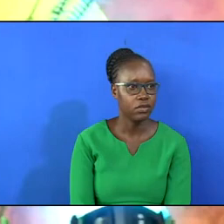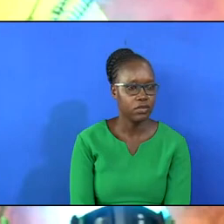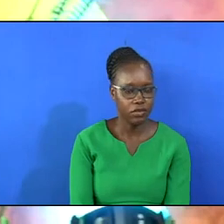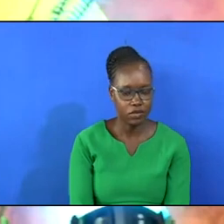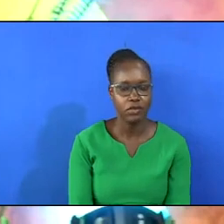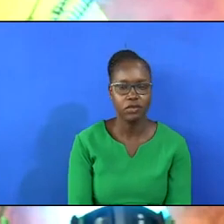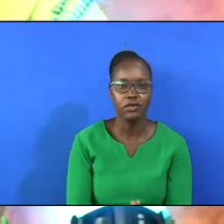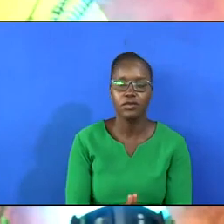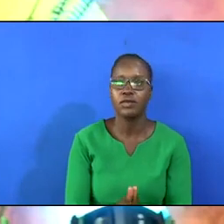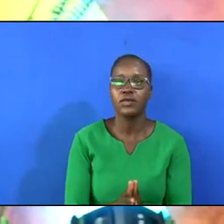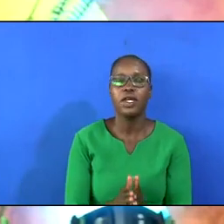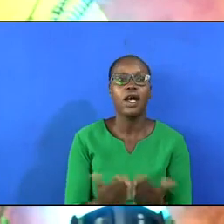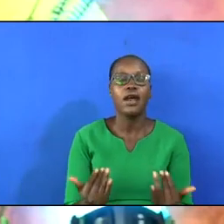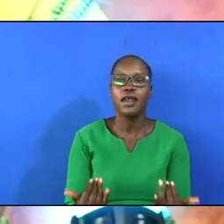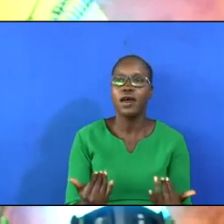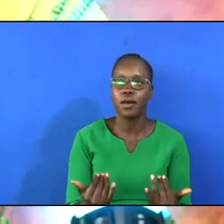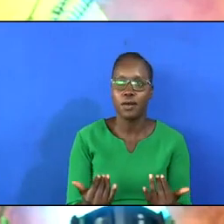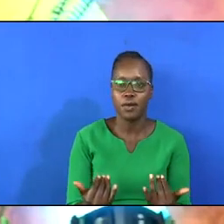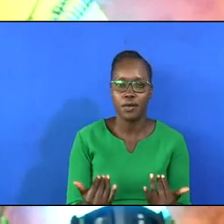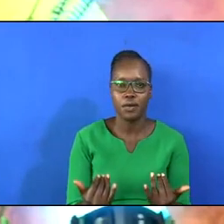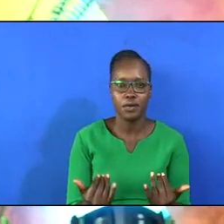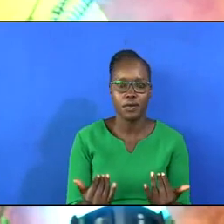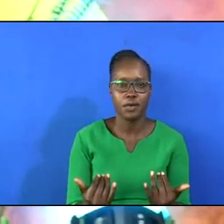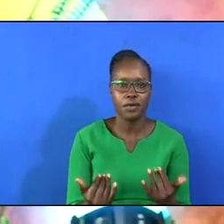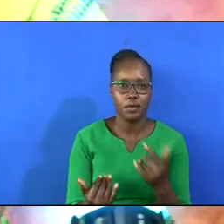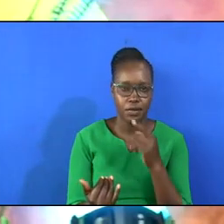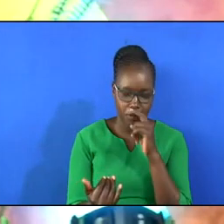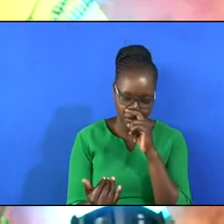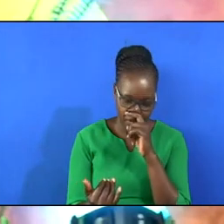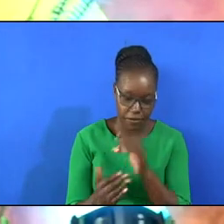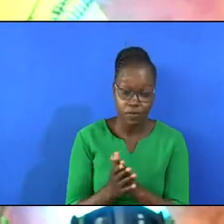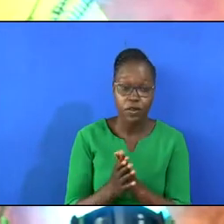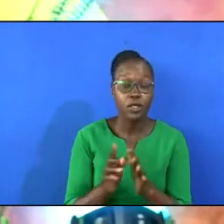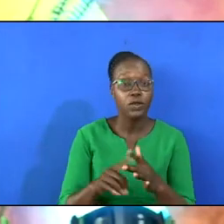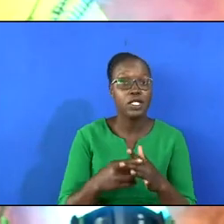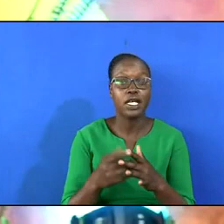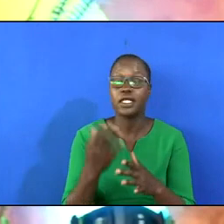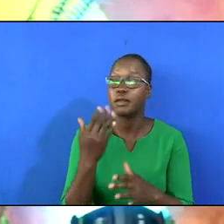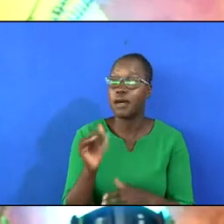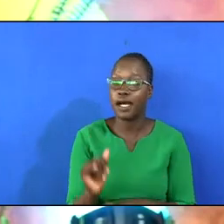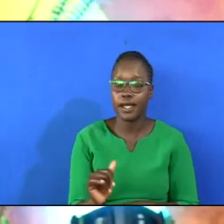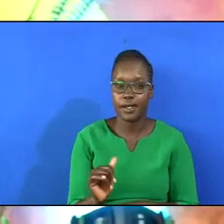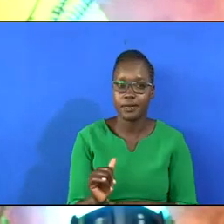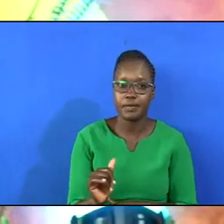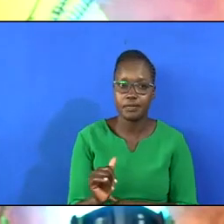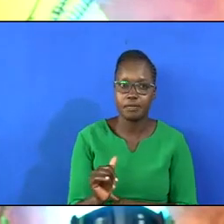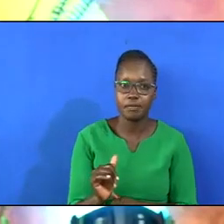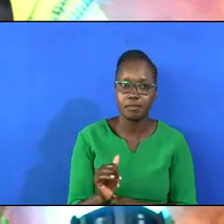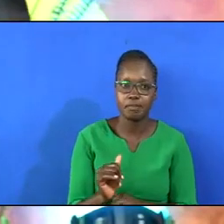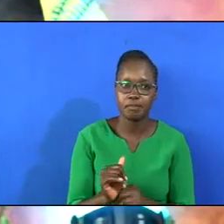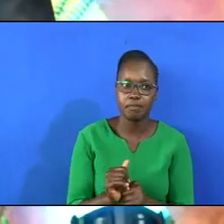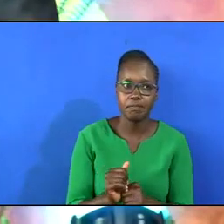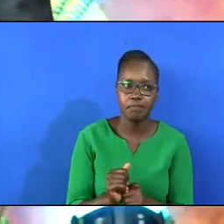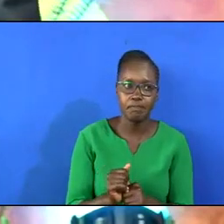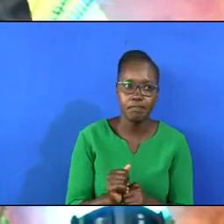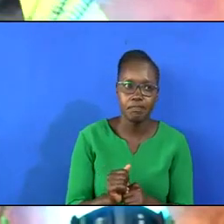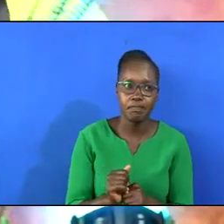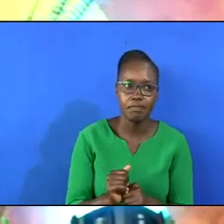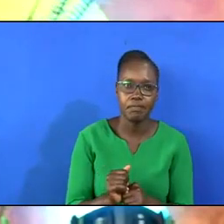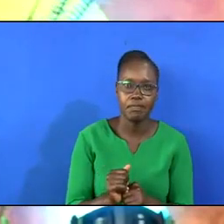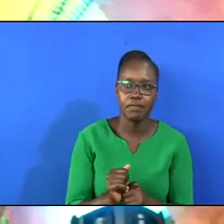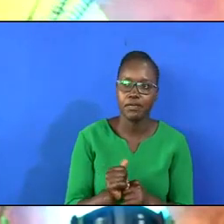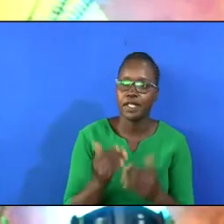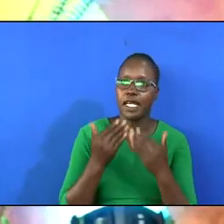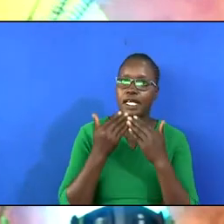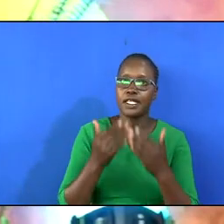Allow me to begin by thanking